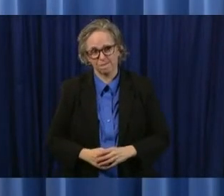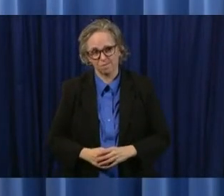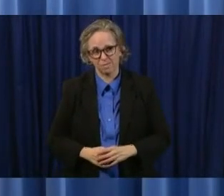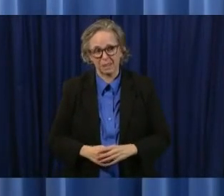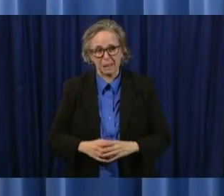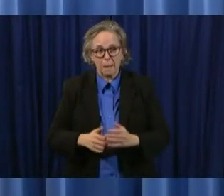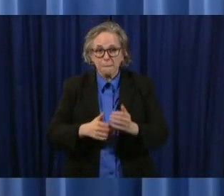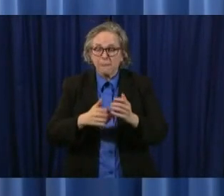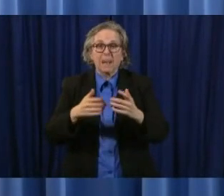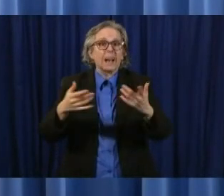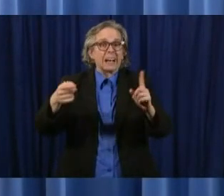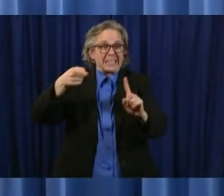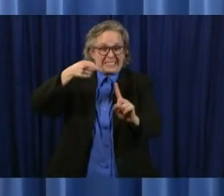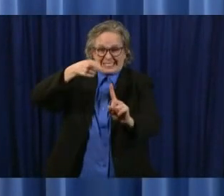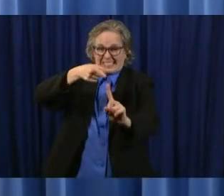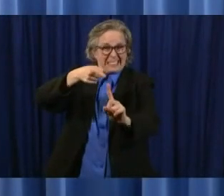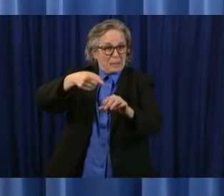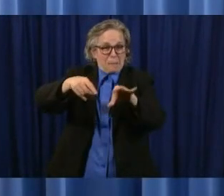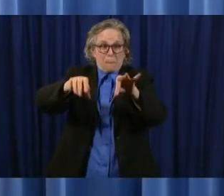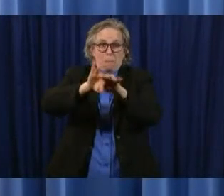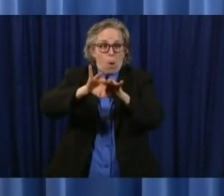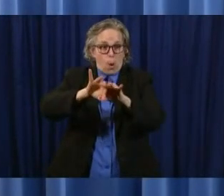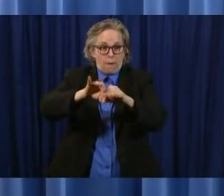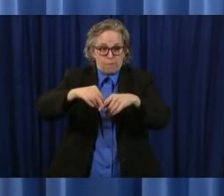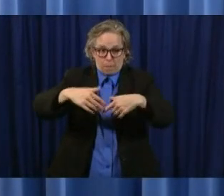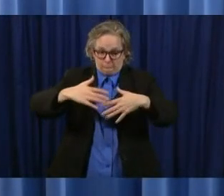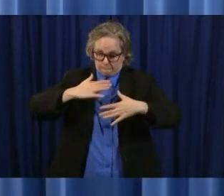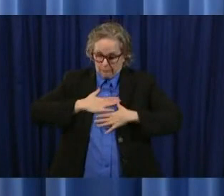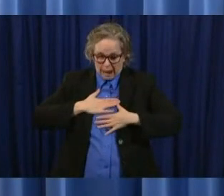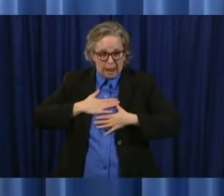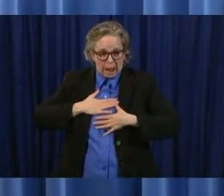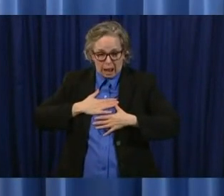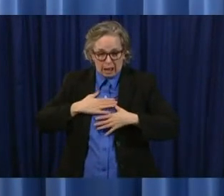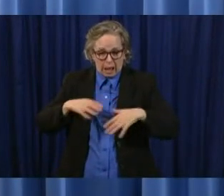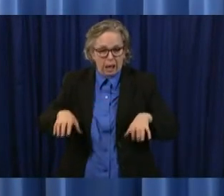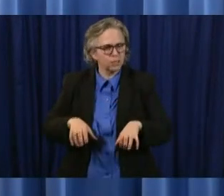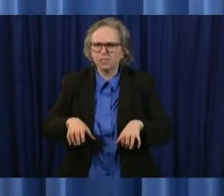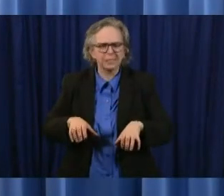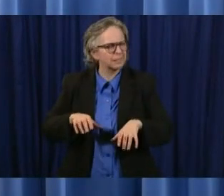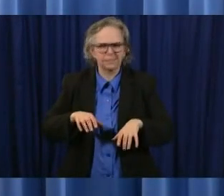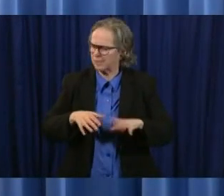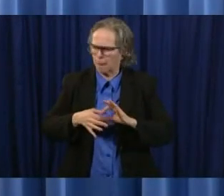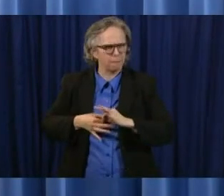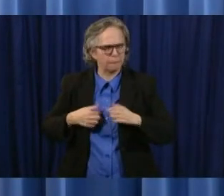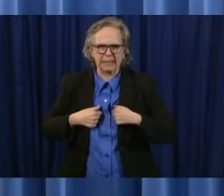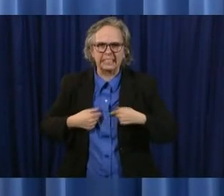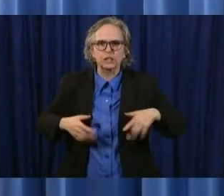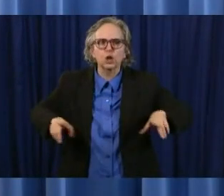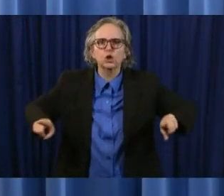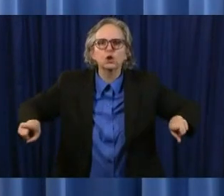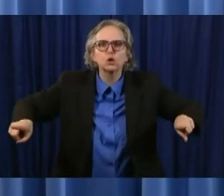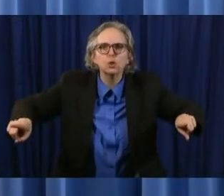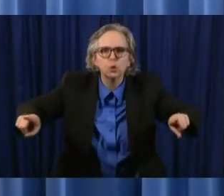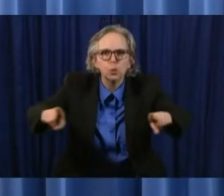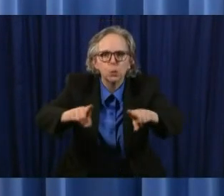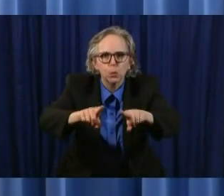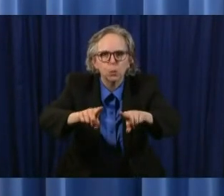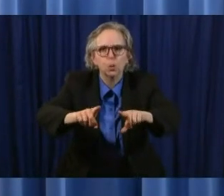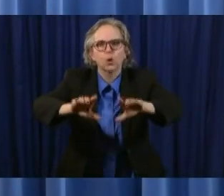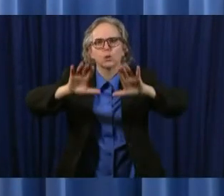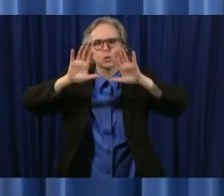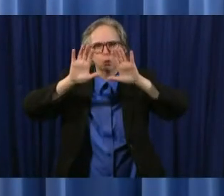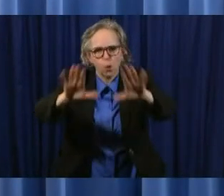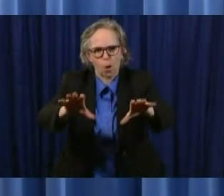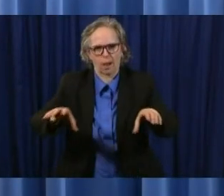is not what i do but what the people of the state do and it's important that people have